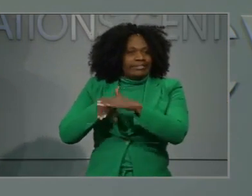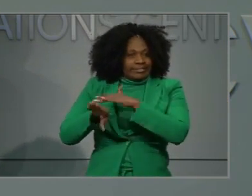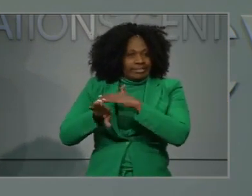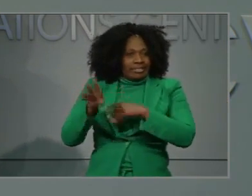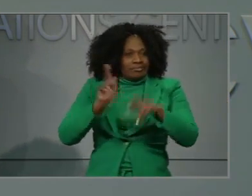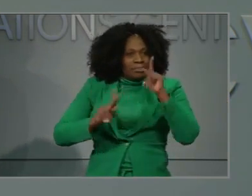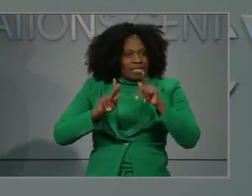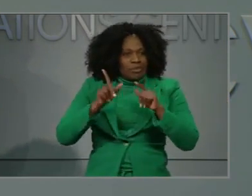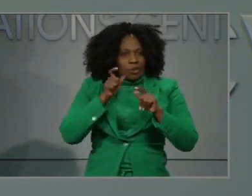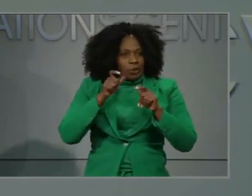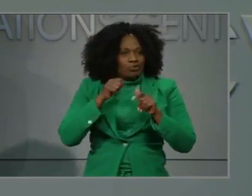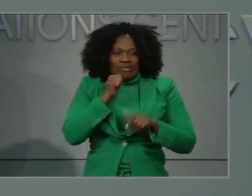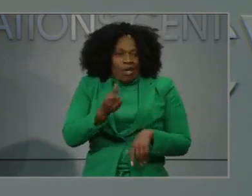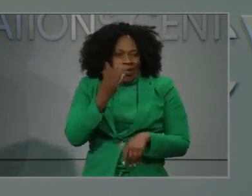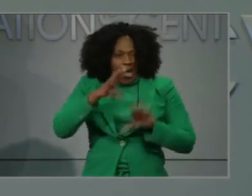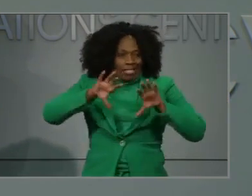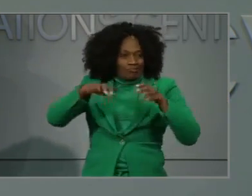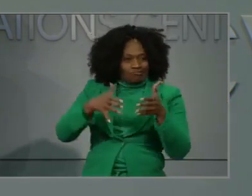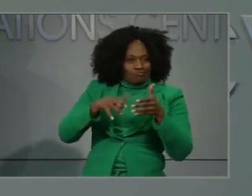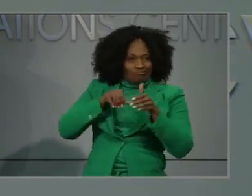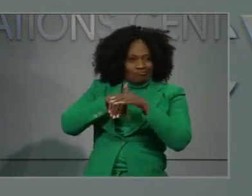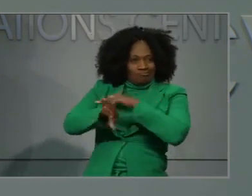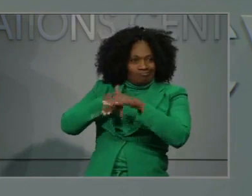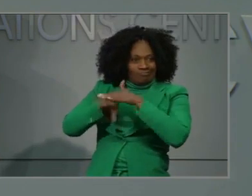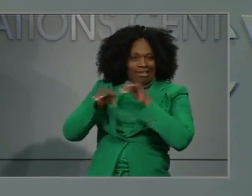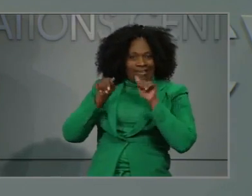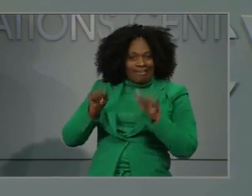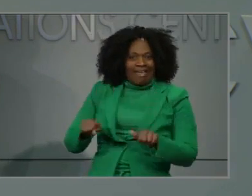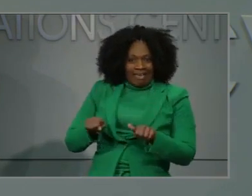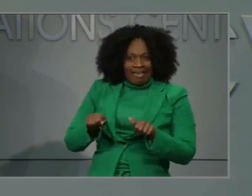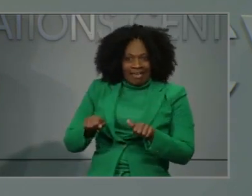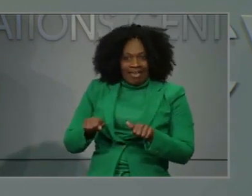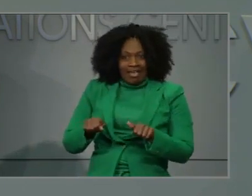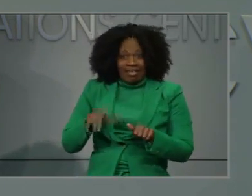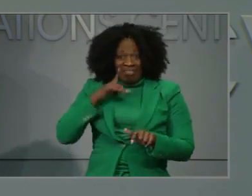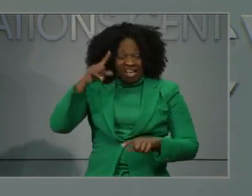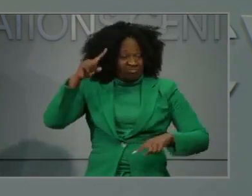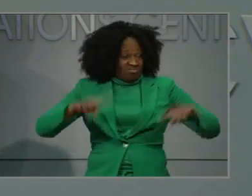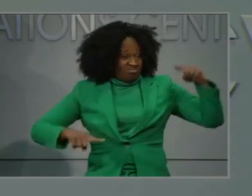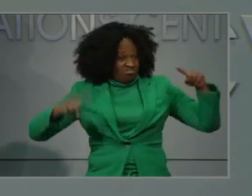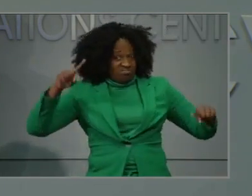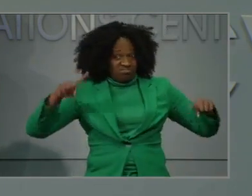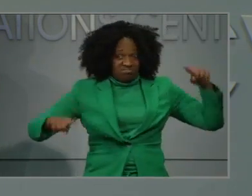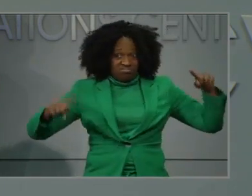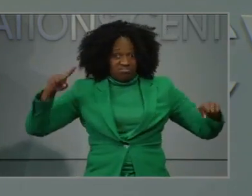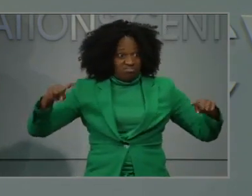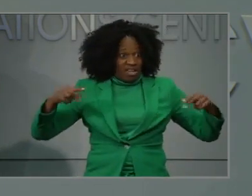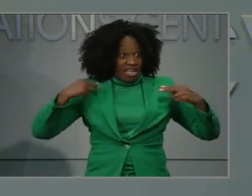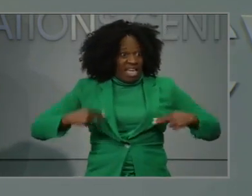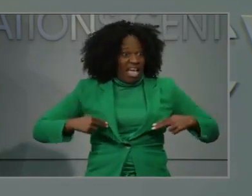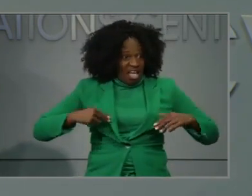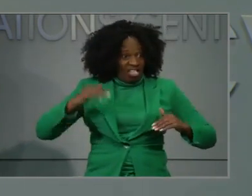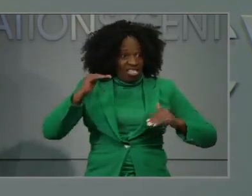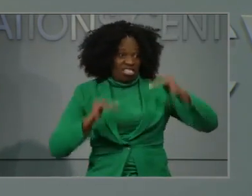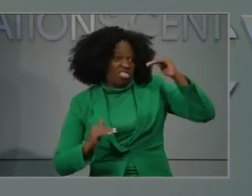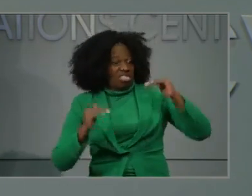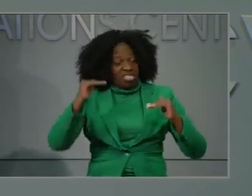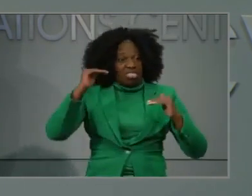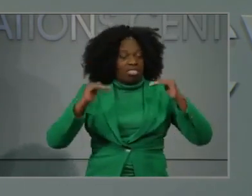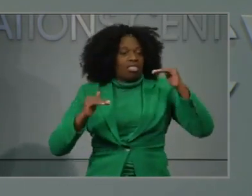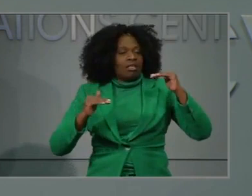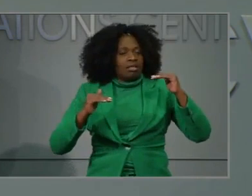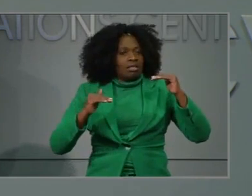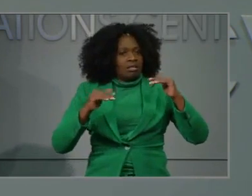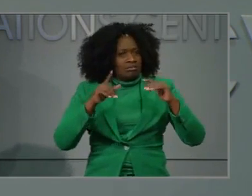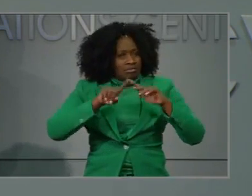of color. Health disparities and health inequities did not begin with this pandemic. But what this pandemic has done is shine a